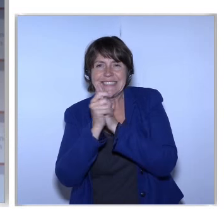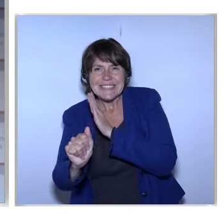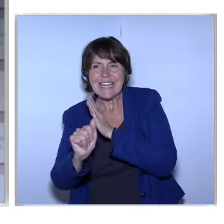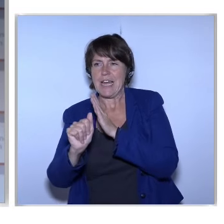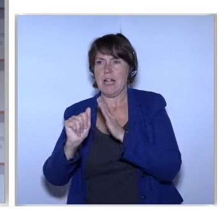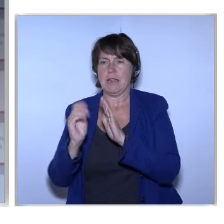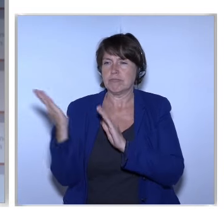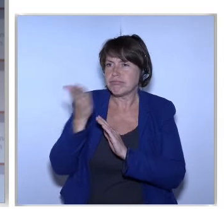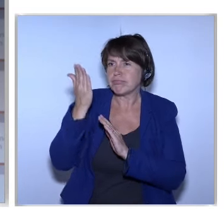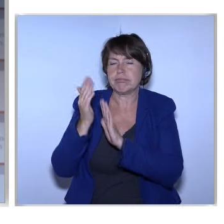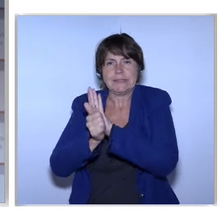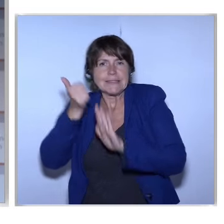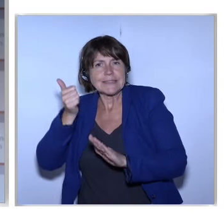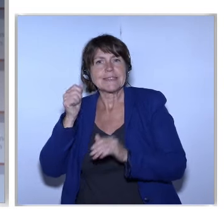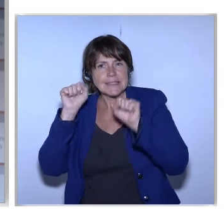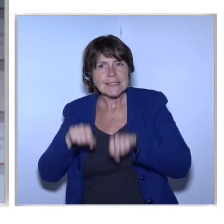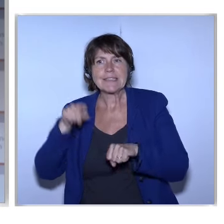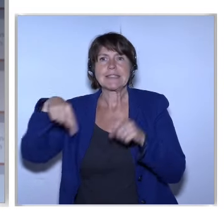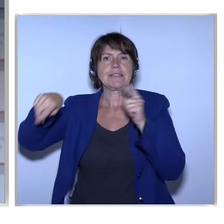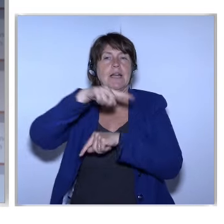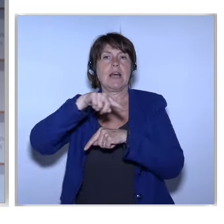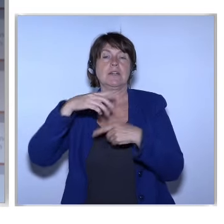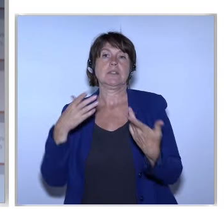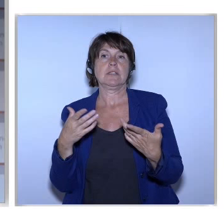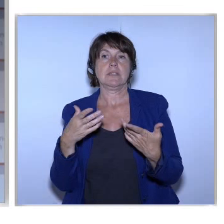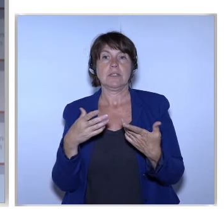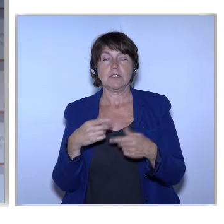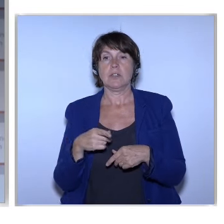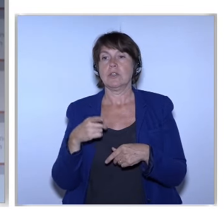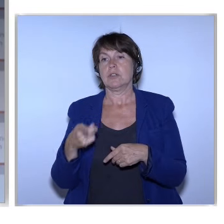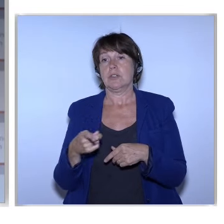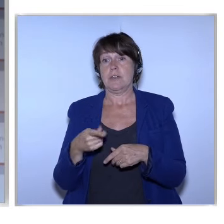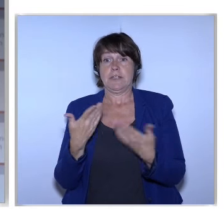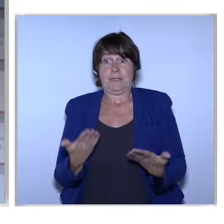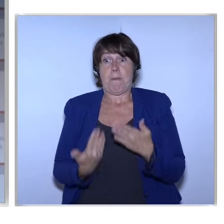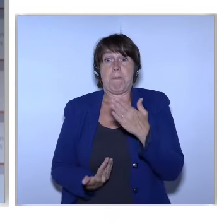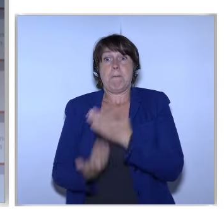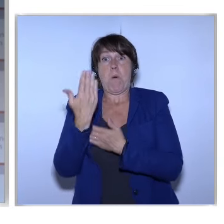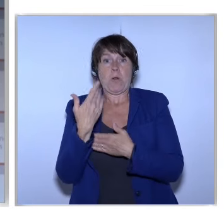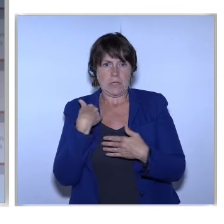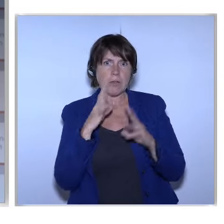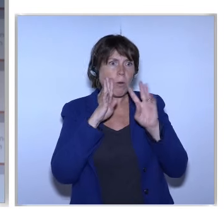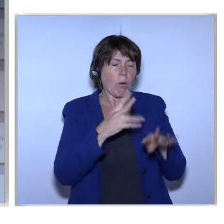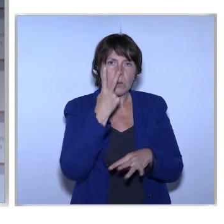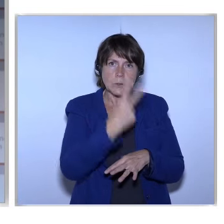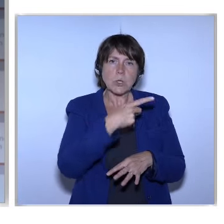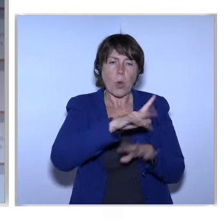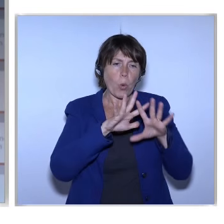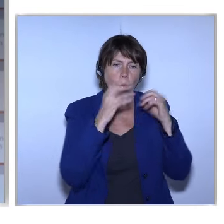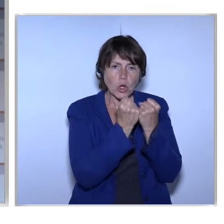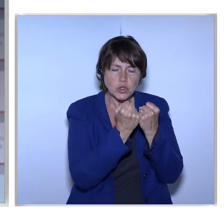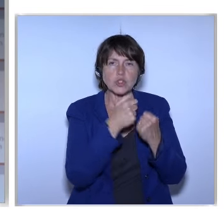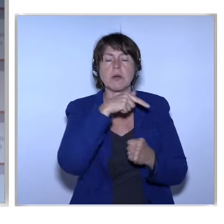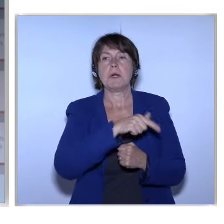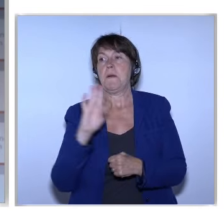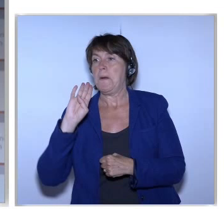the focus Of the pre-summit Workshop this morning We were able to see Belgium and